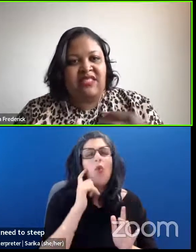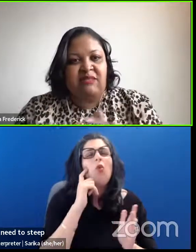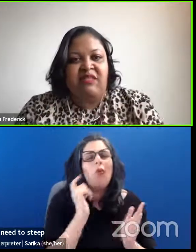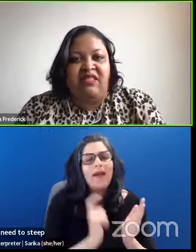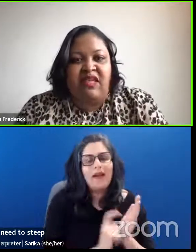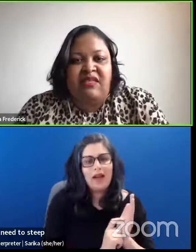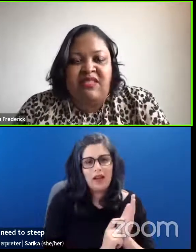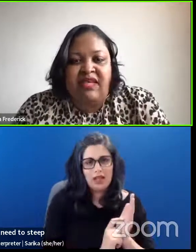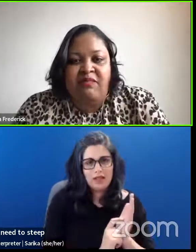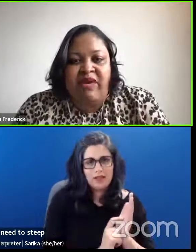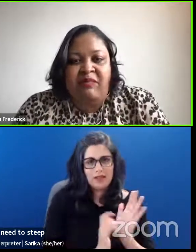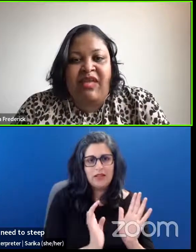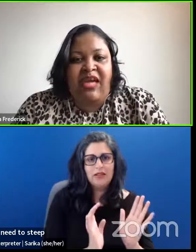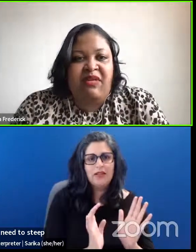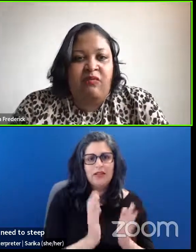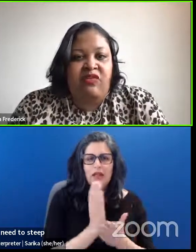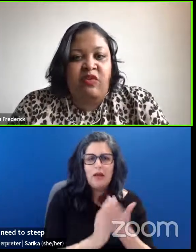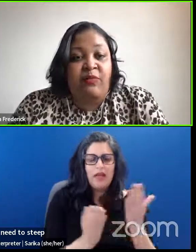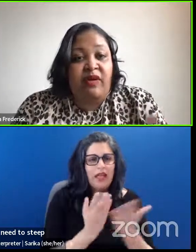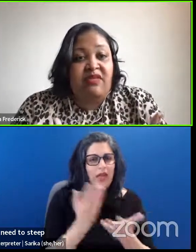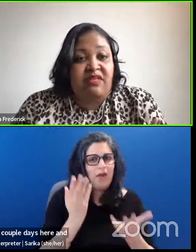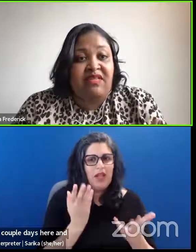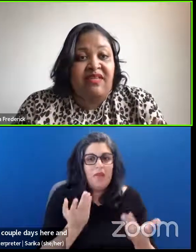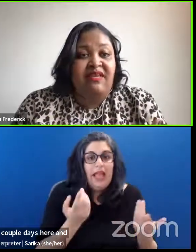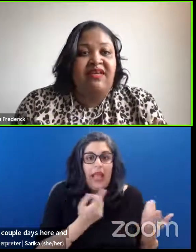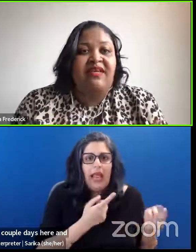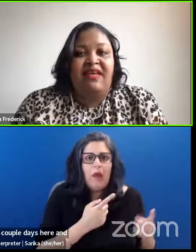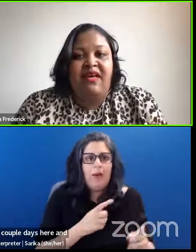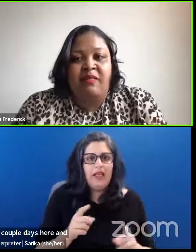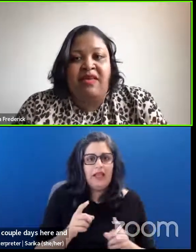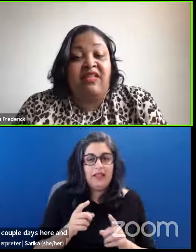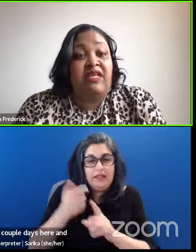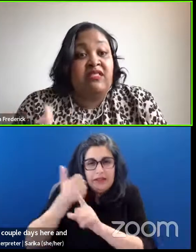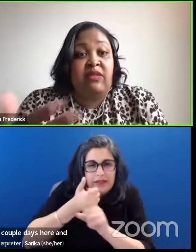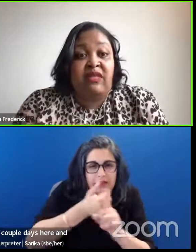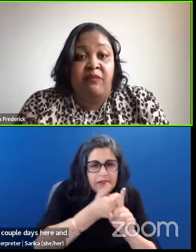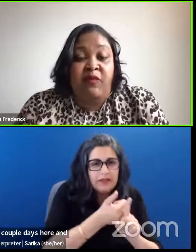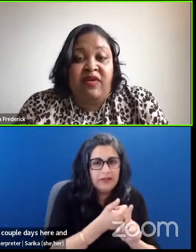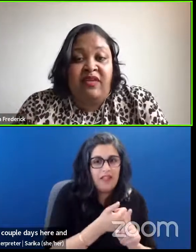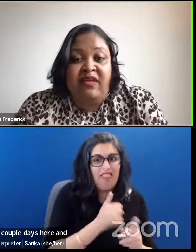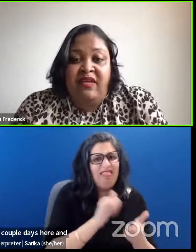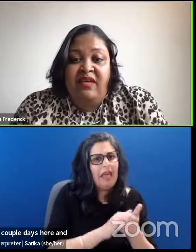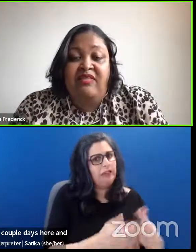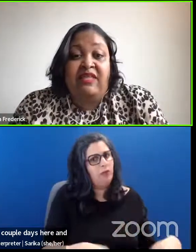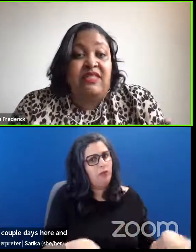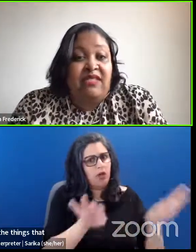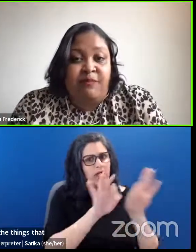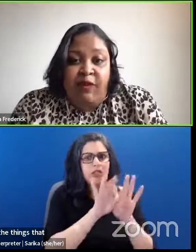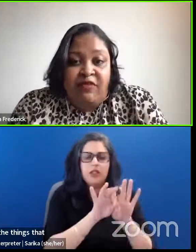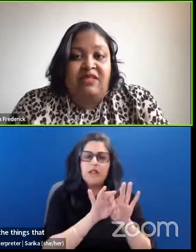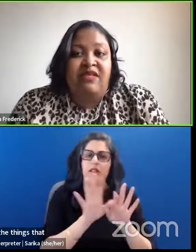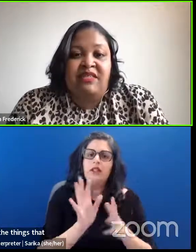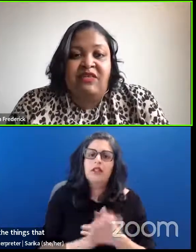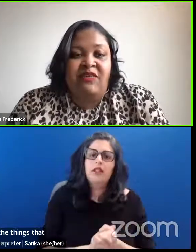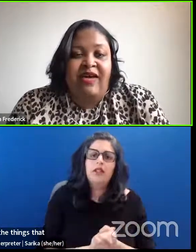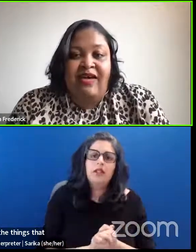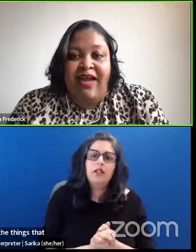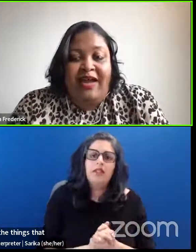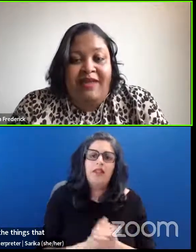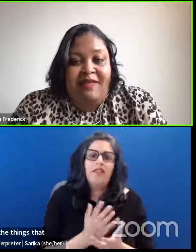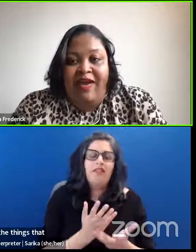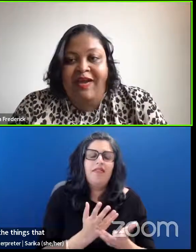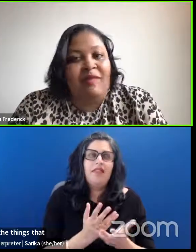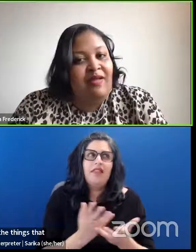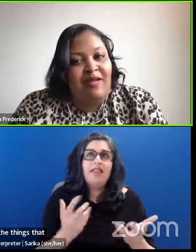some of the things that might be happening with you personally, I think is really important. Things I personally do.